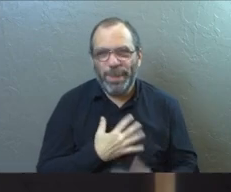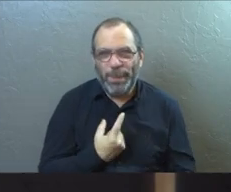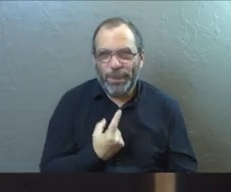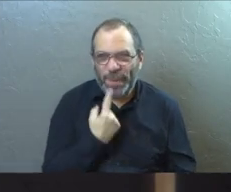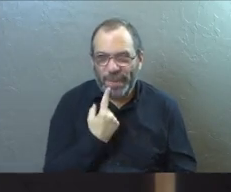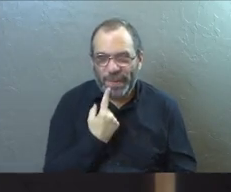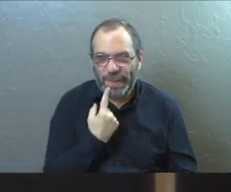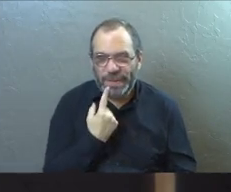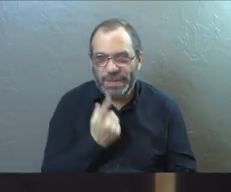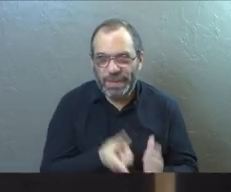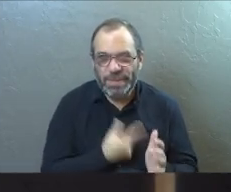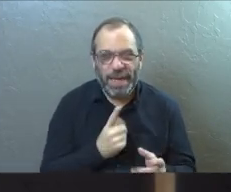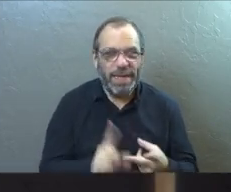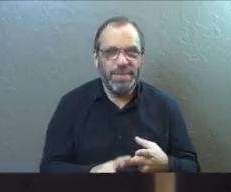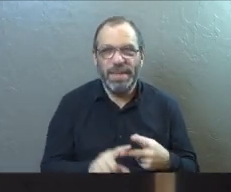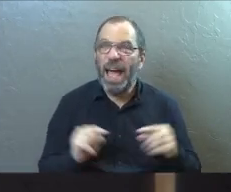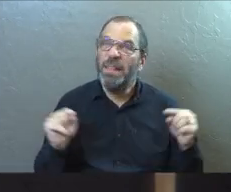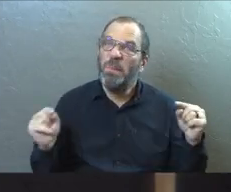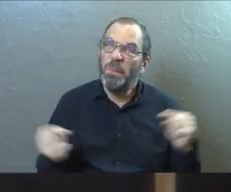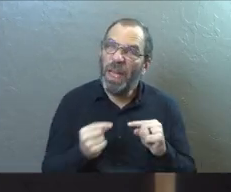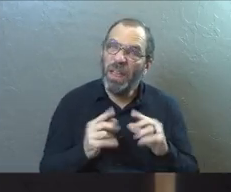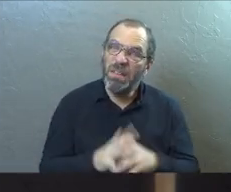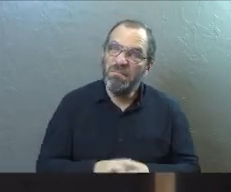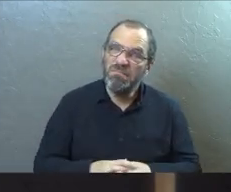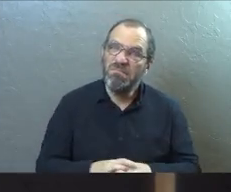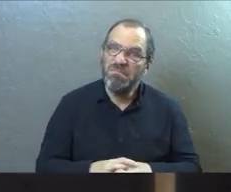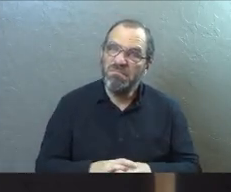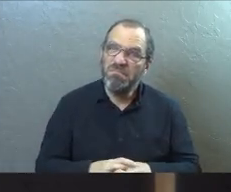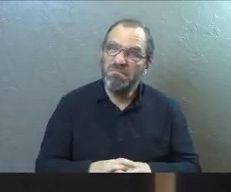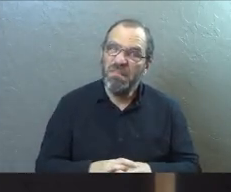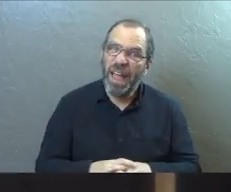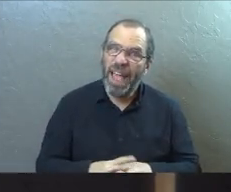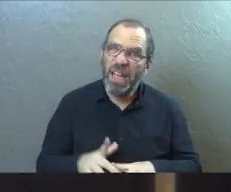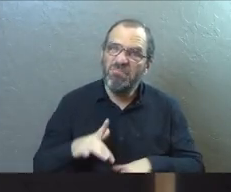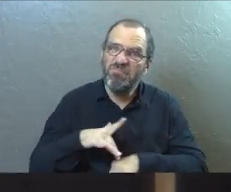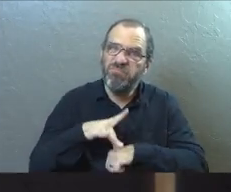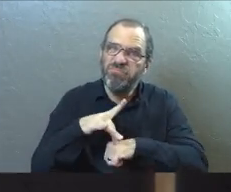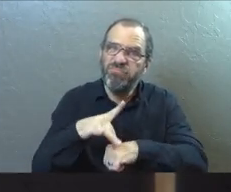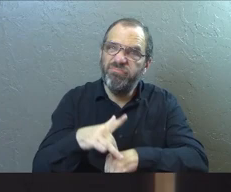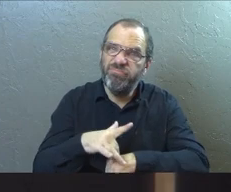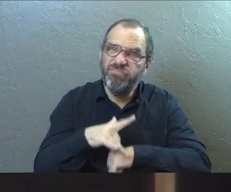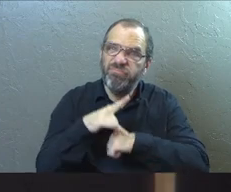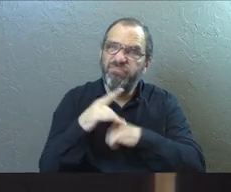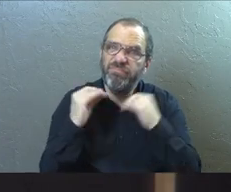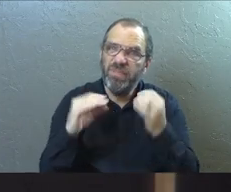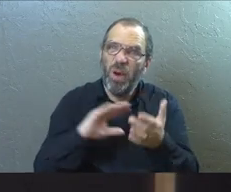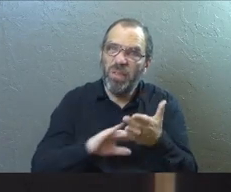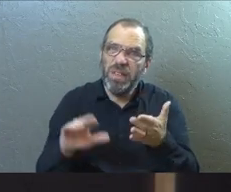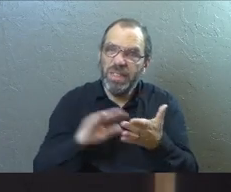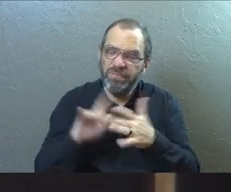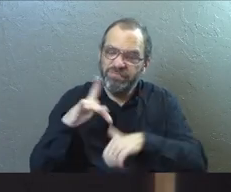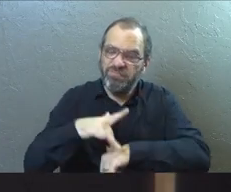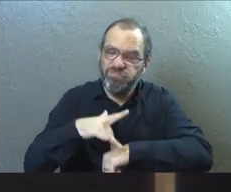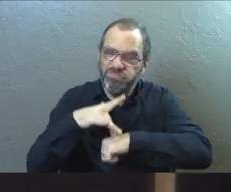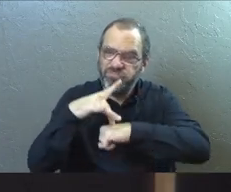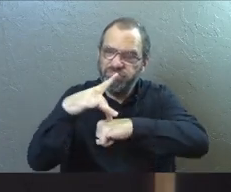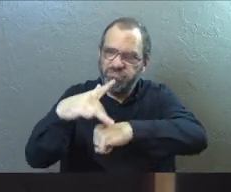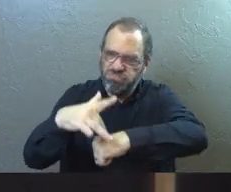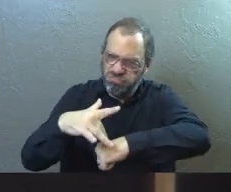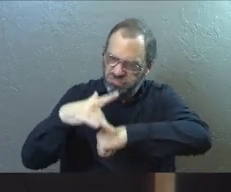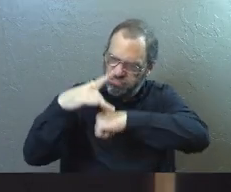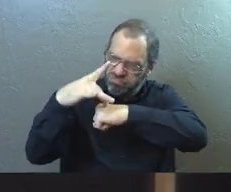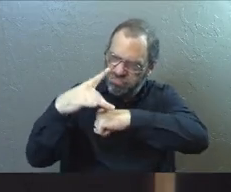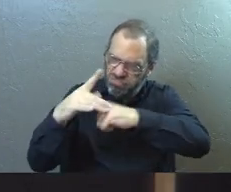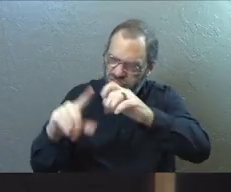and sometimes there's pain and unforgiveness. And when the unforgiveness comes in